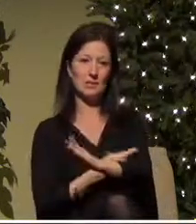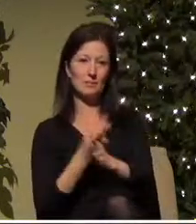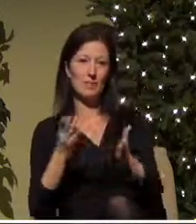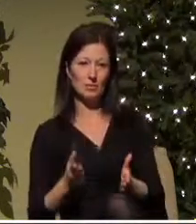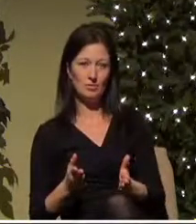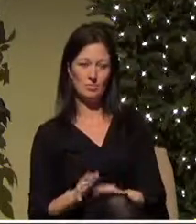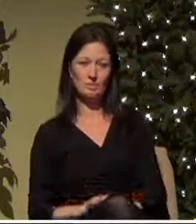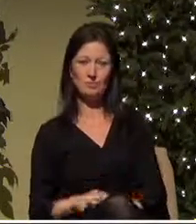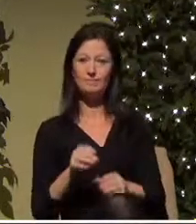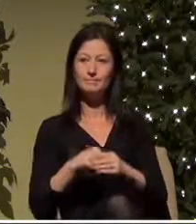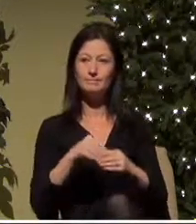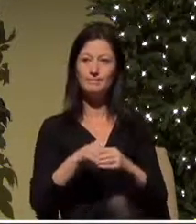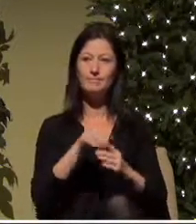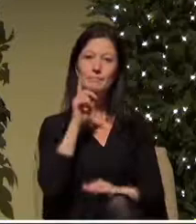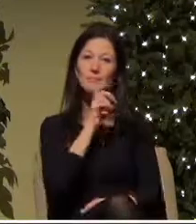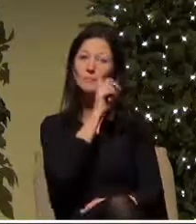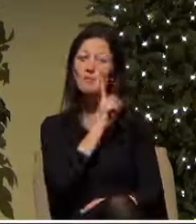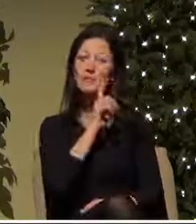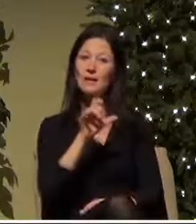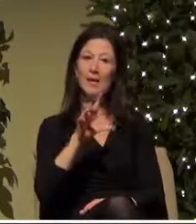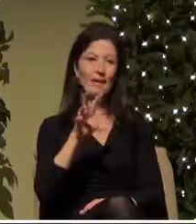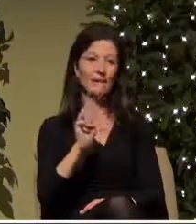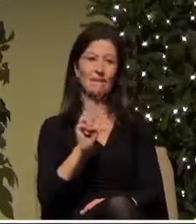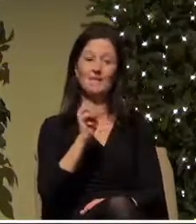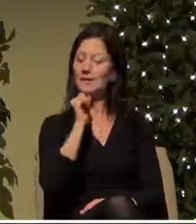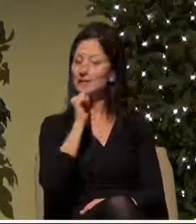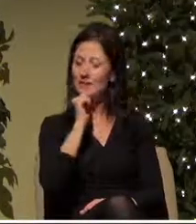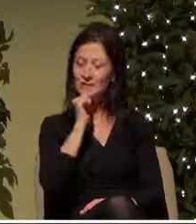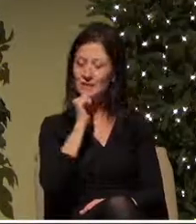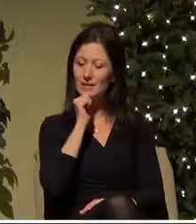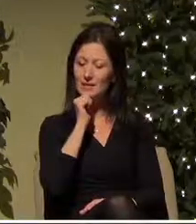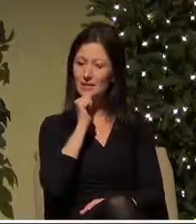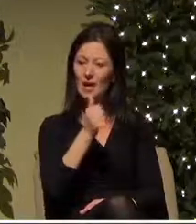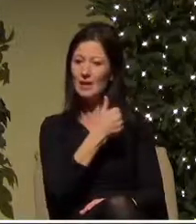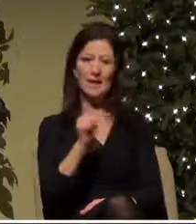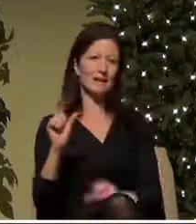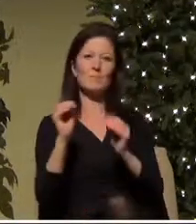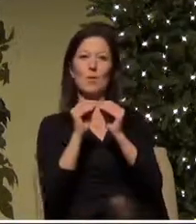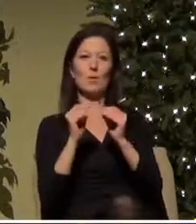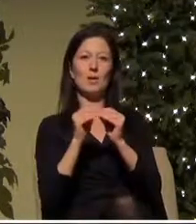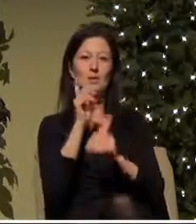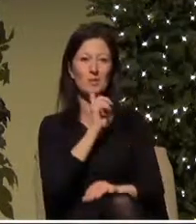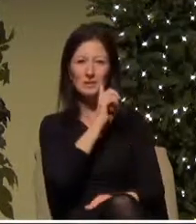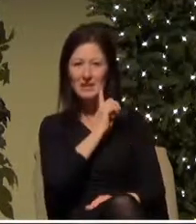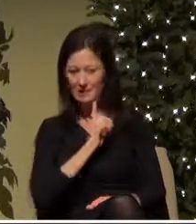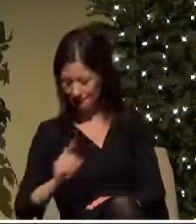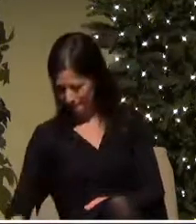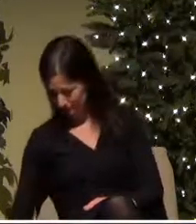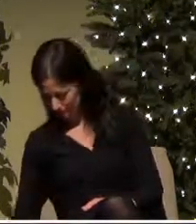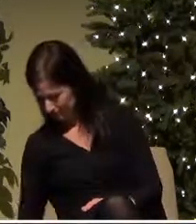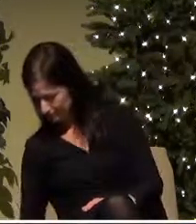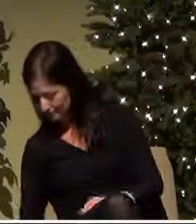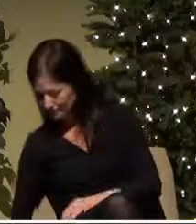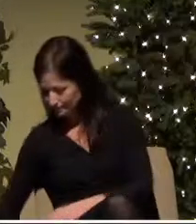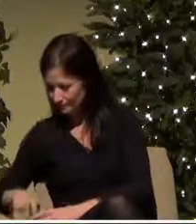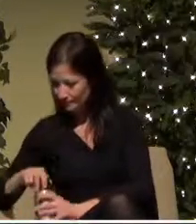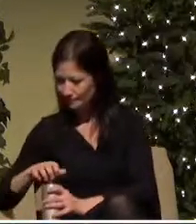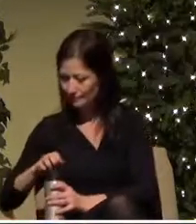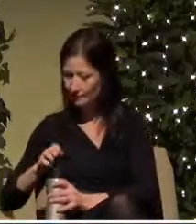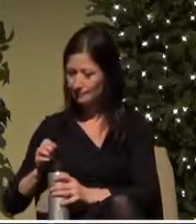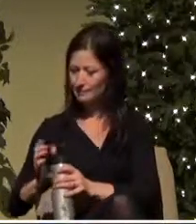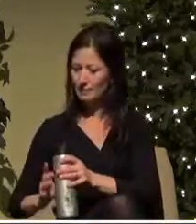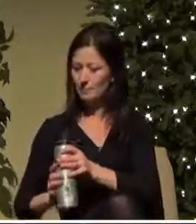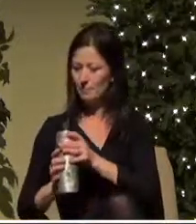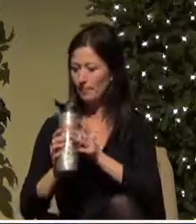in a lonely cave that is no longer lonely now the question for us is this how can we like